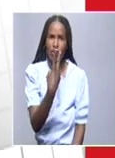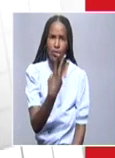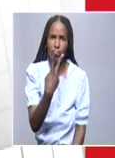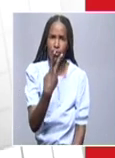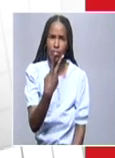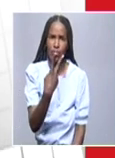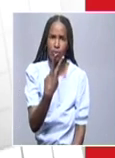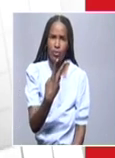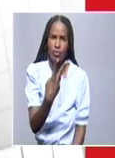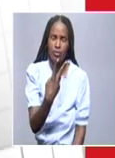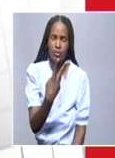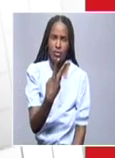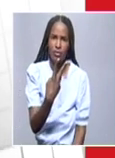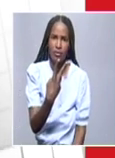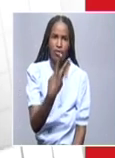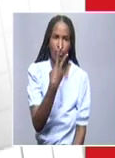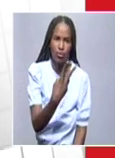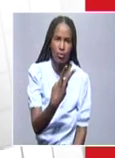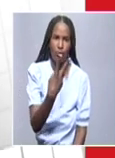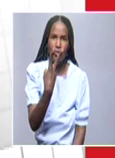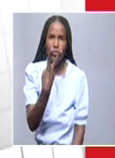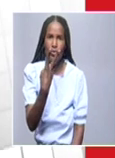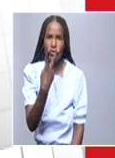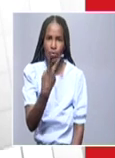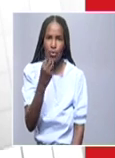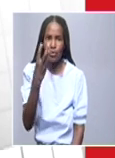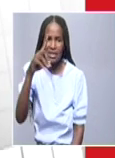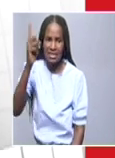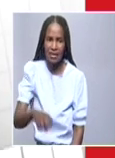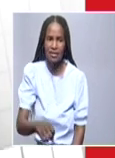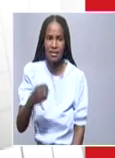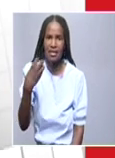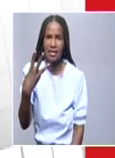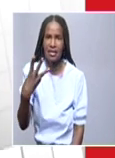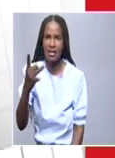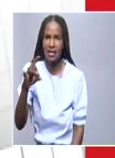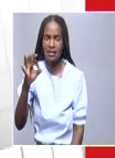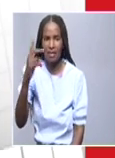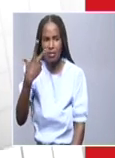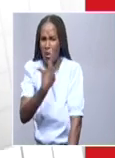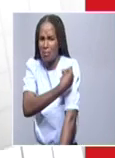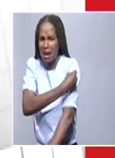206,389.